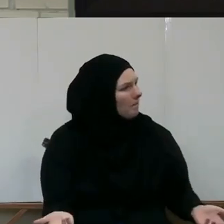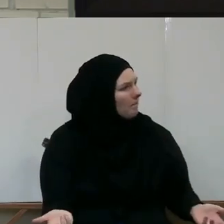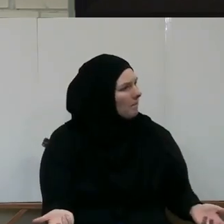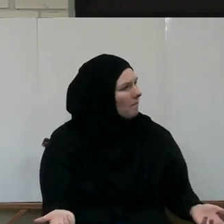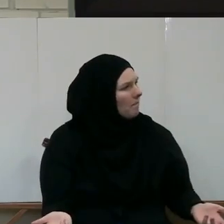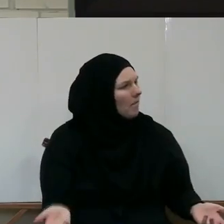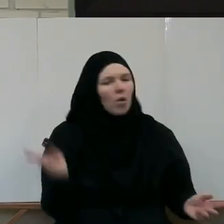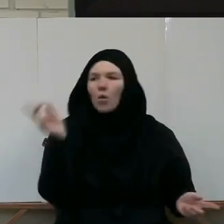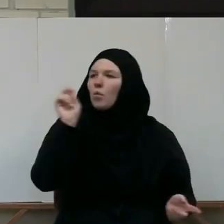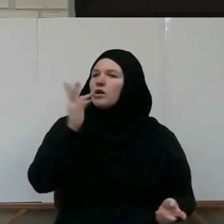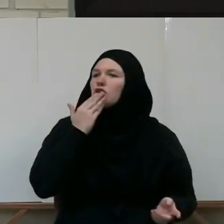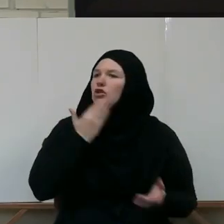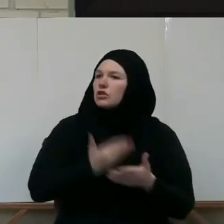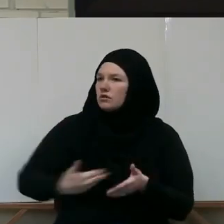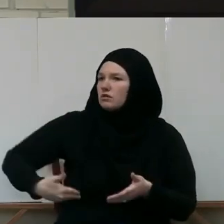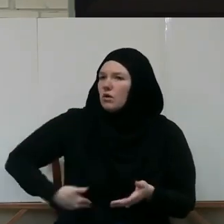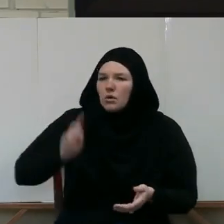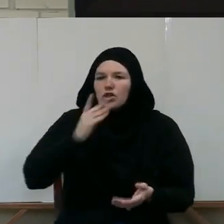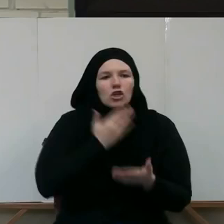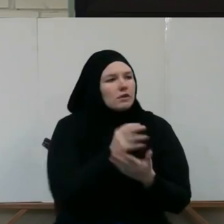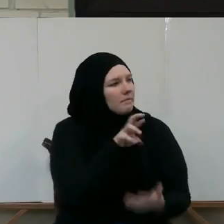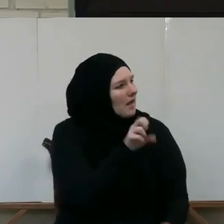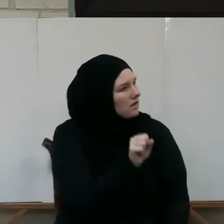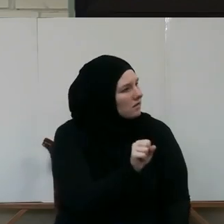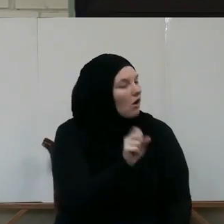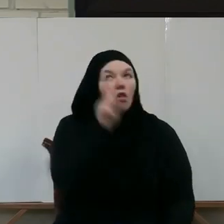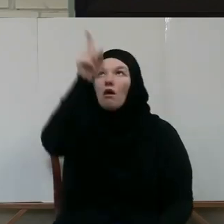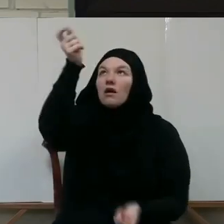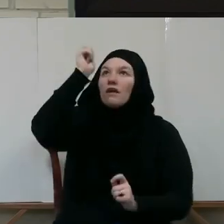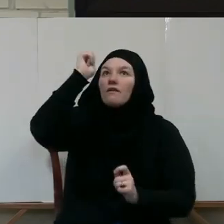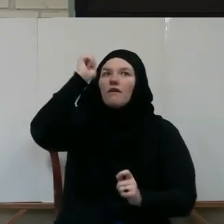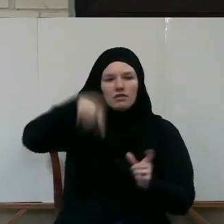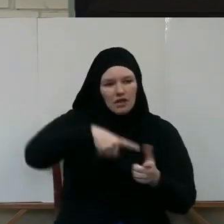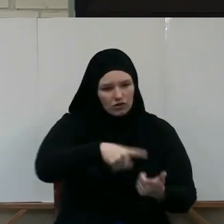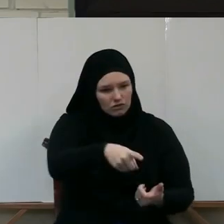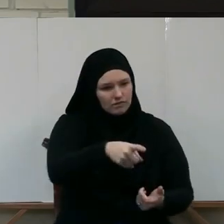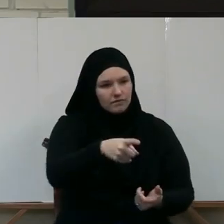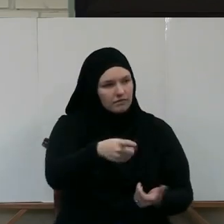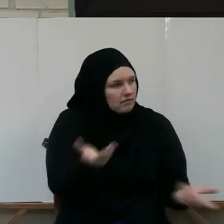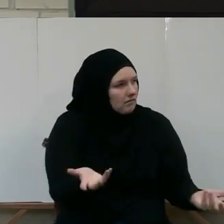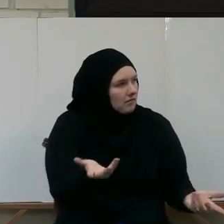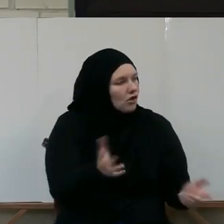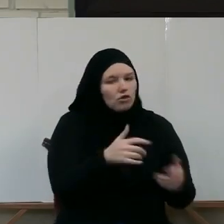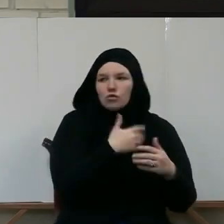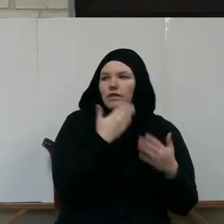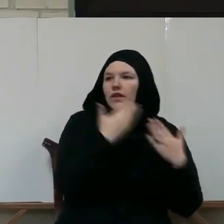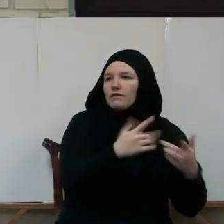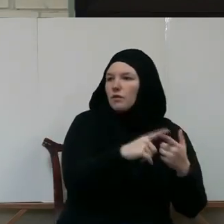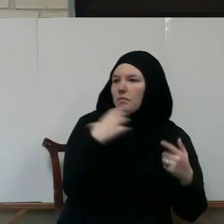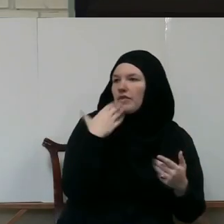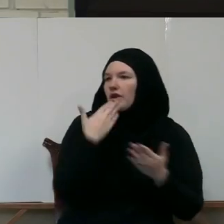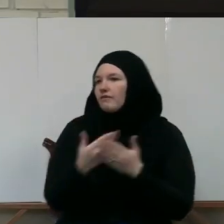Where is your good sense and good manners? Death when absent, it can lead directly to kufr.